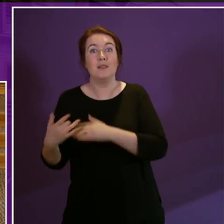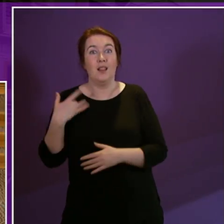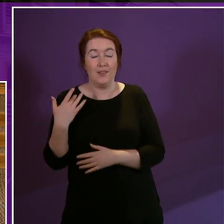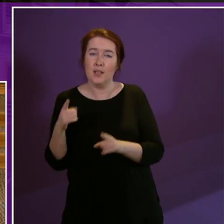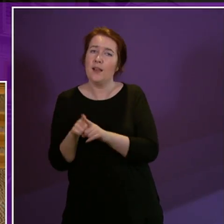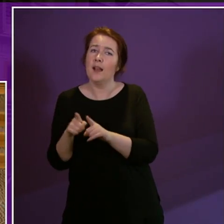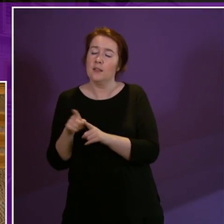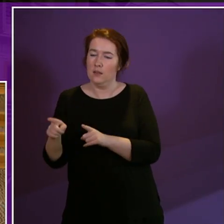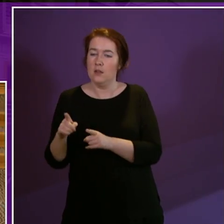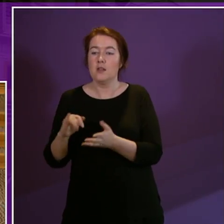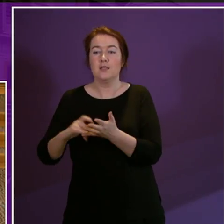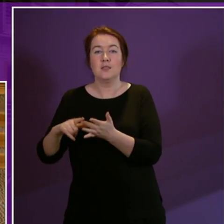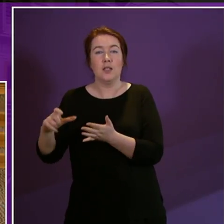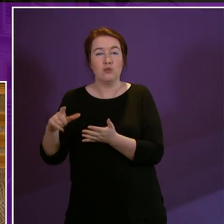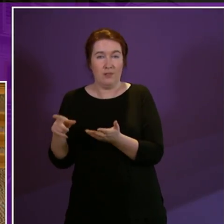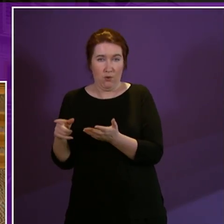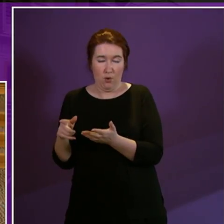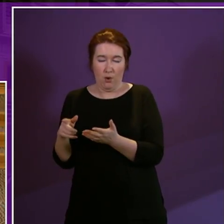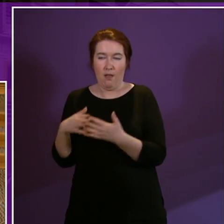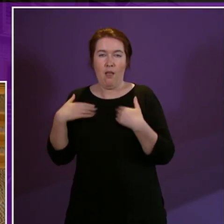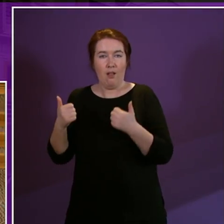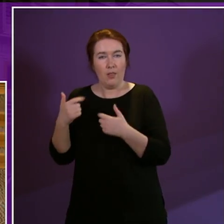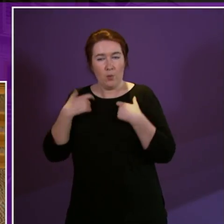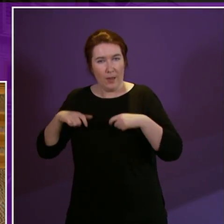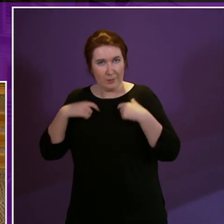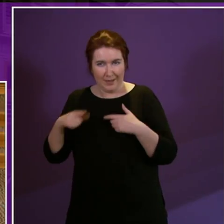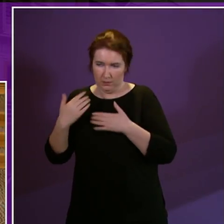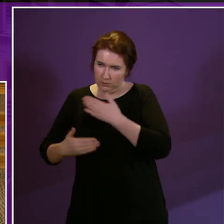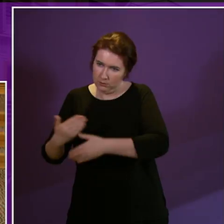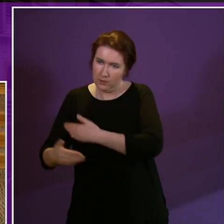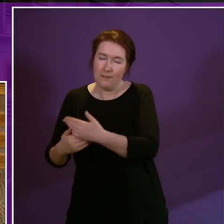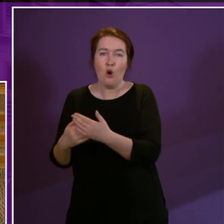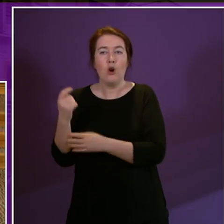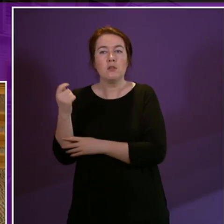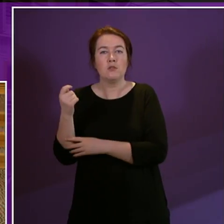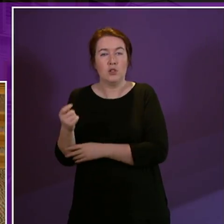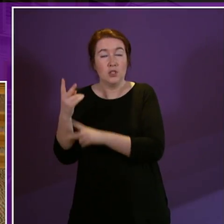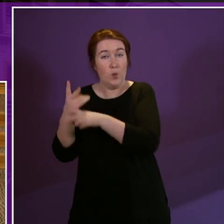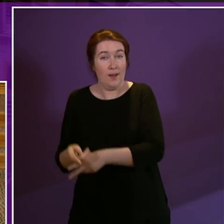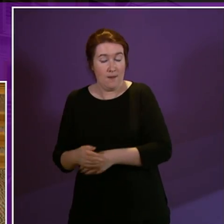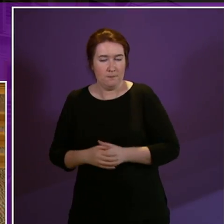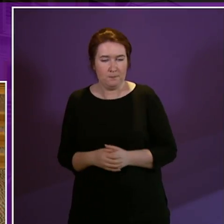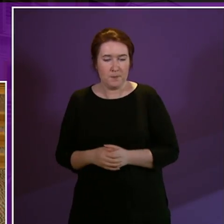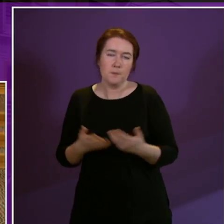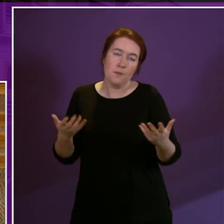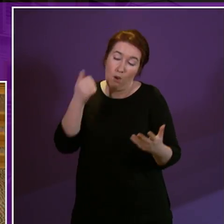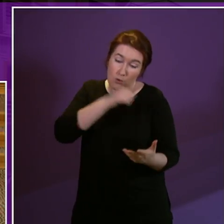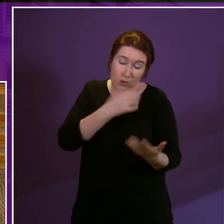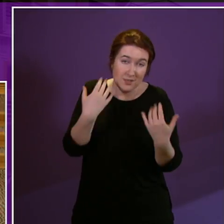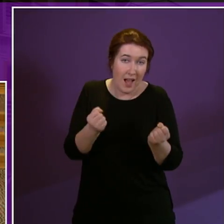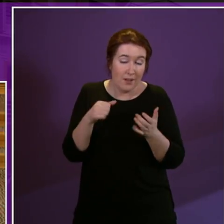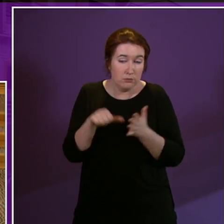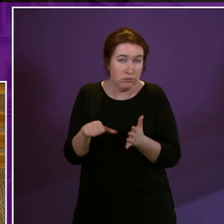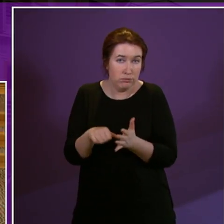cabinet secretary for health and well-being took in terms of care charges there are difficulties of course and